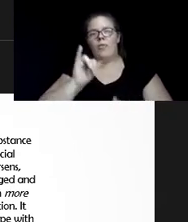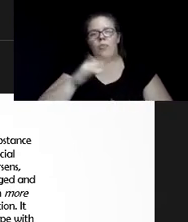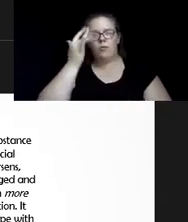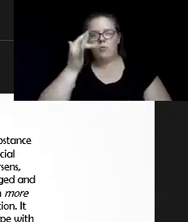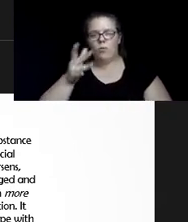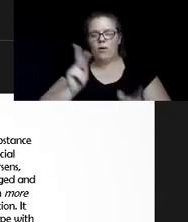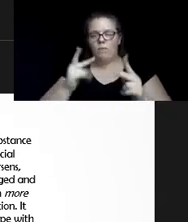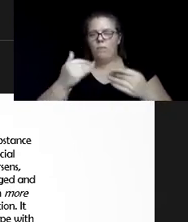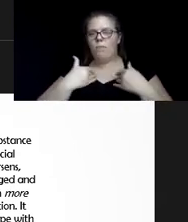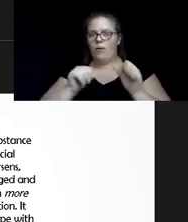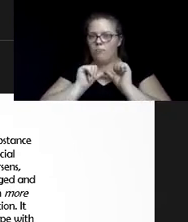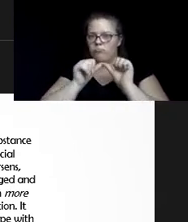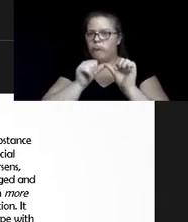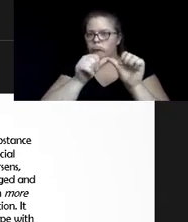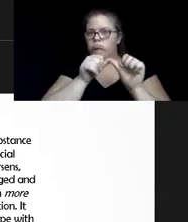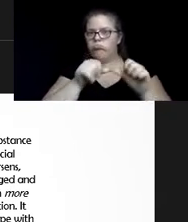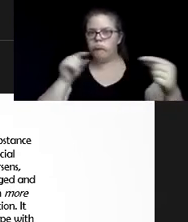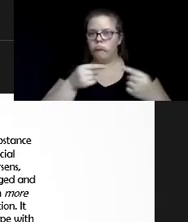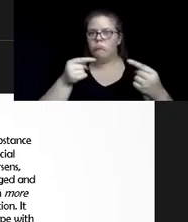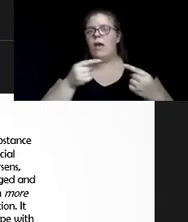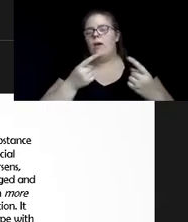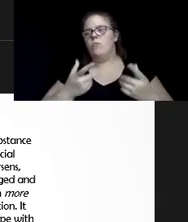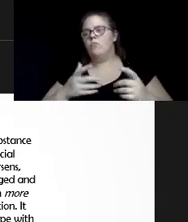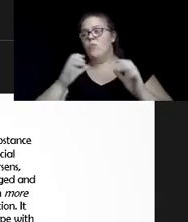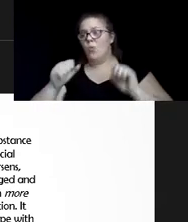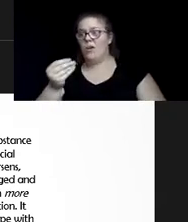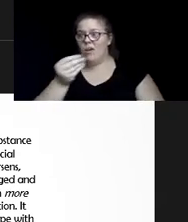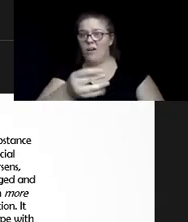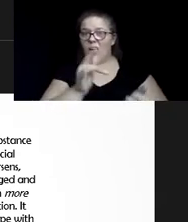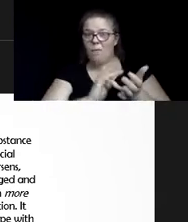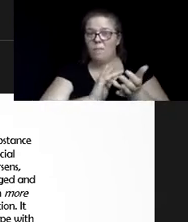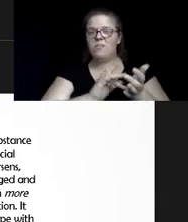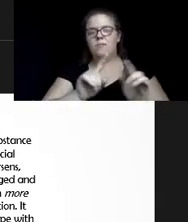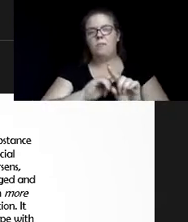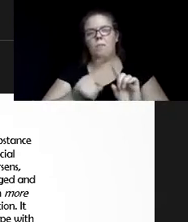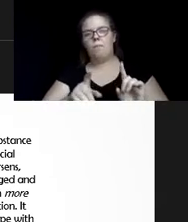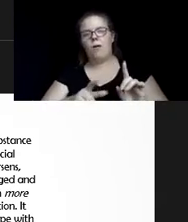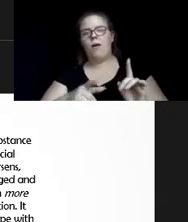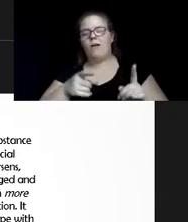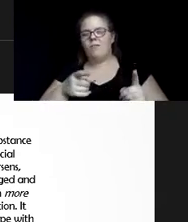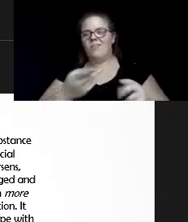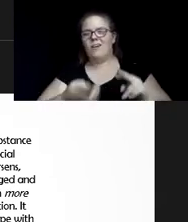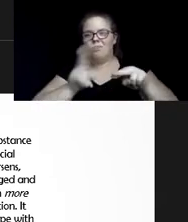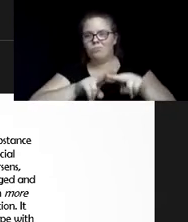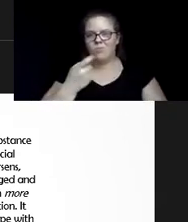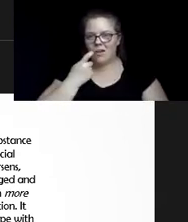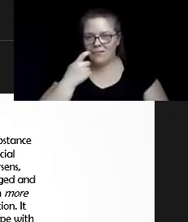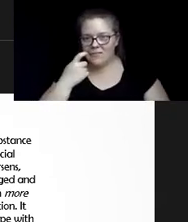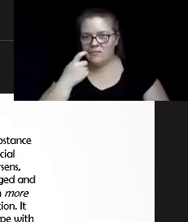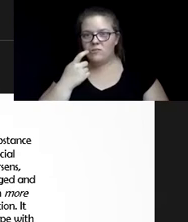The chronic pain, they get prescribed medications, which leads to an unintentional addiction. So,